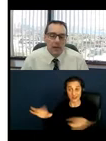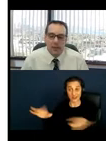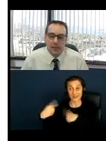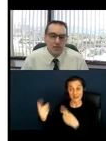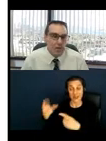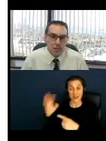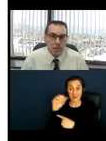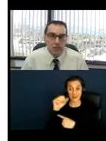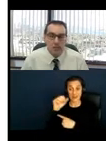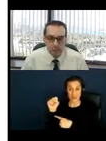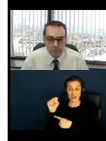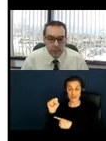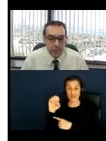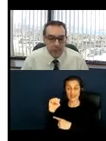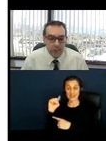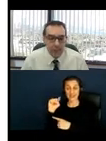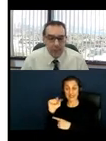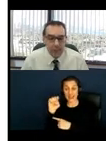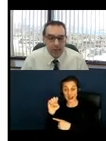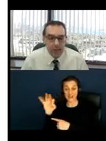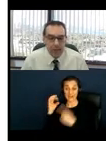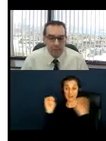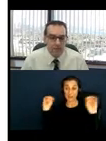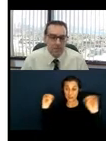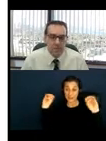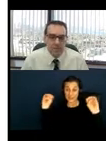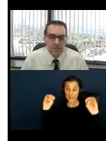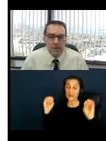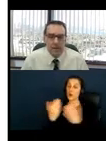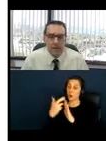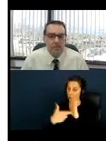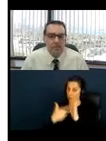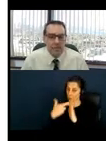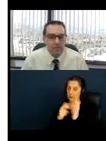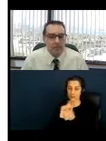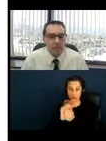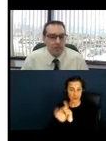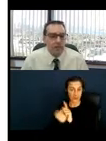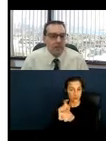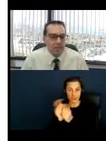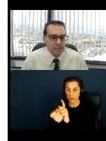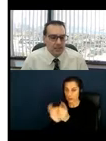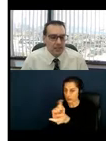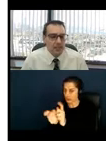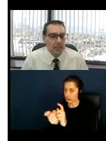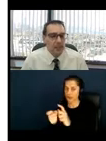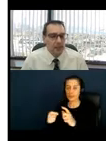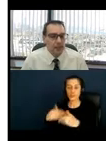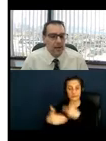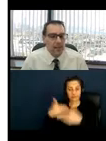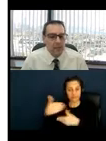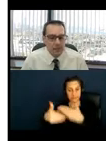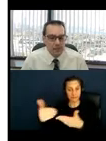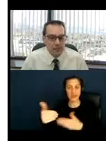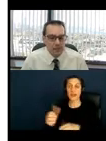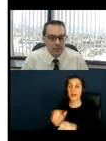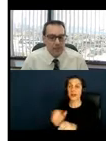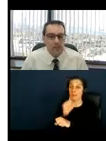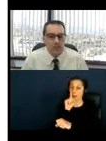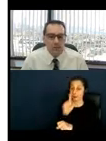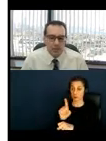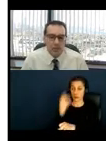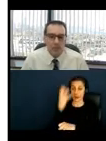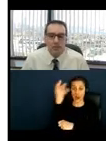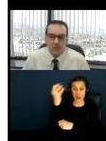these are changing frequently. The process of effectively ensuring accessibility to the outdoor dining locations